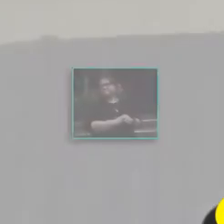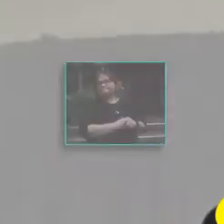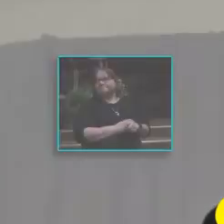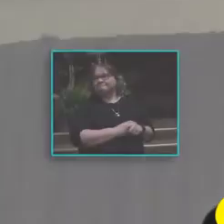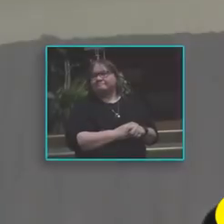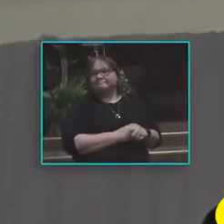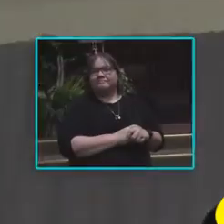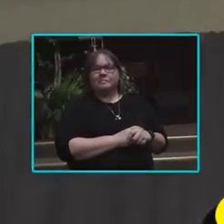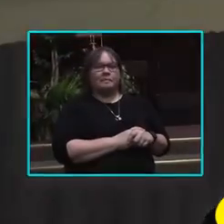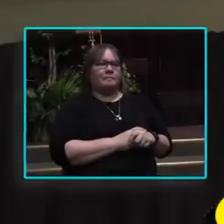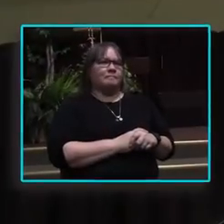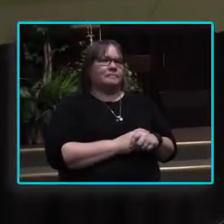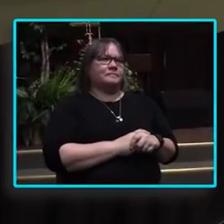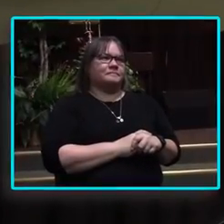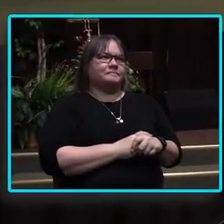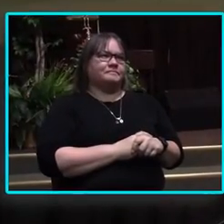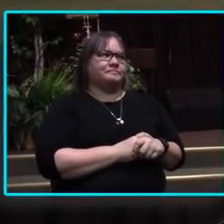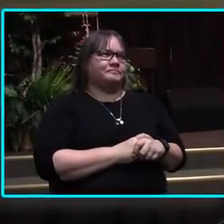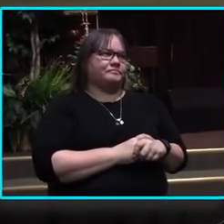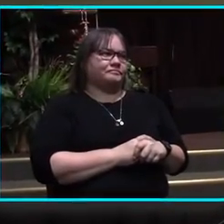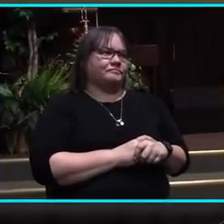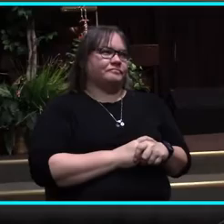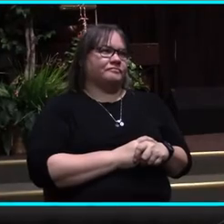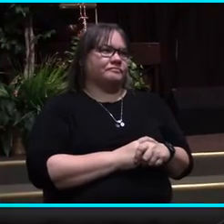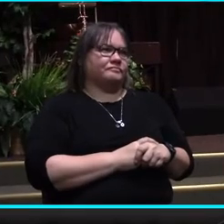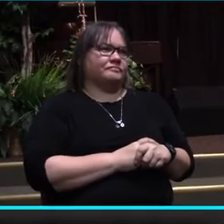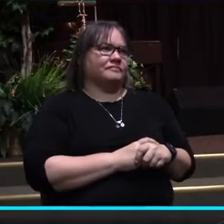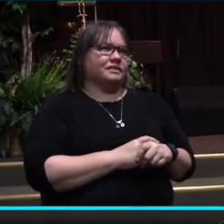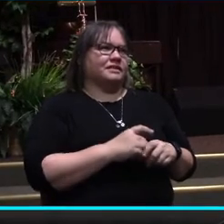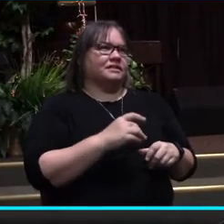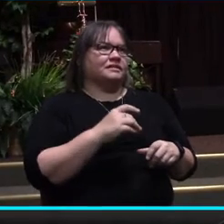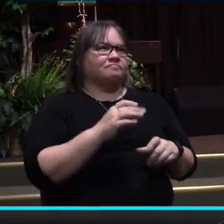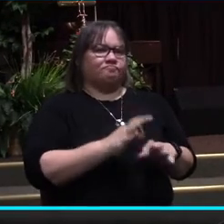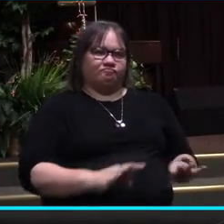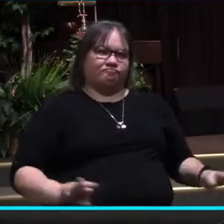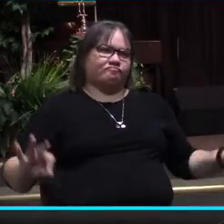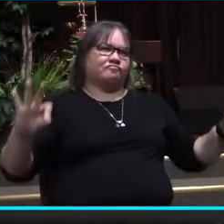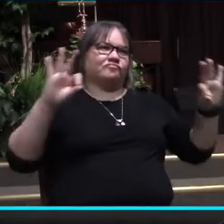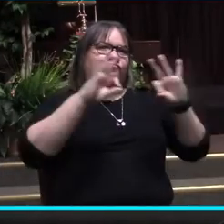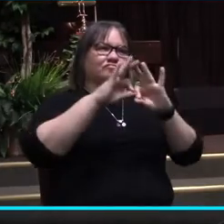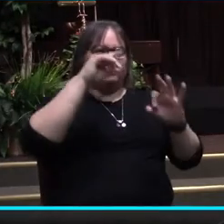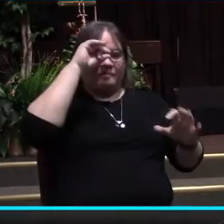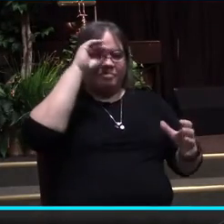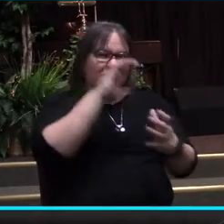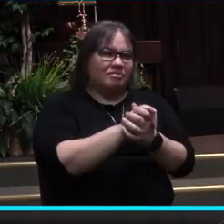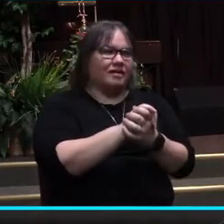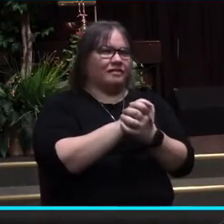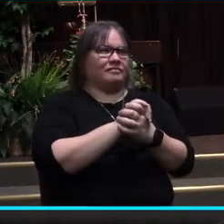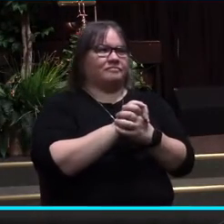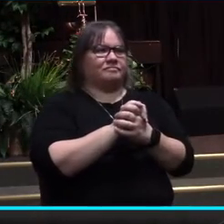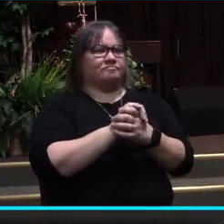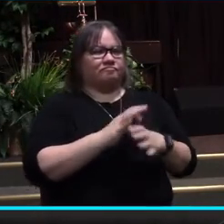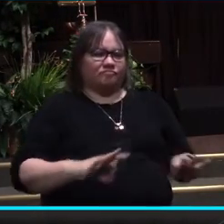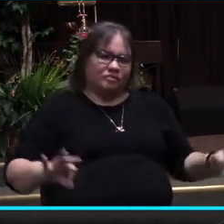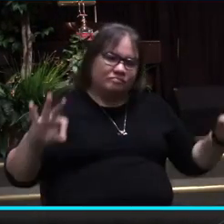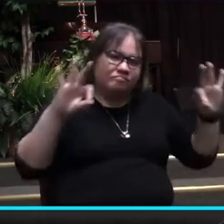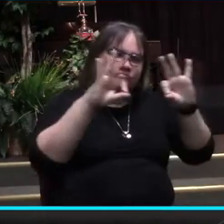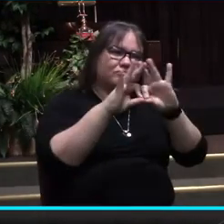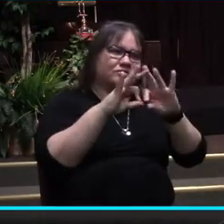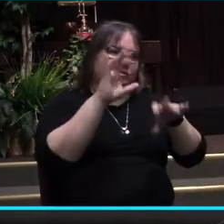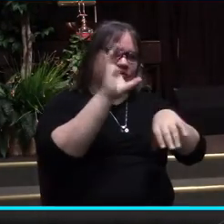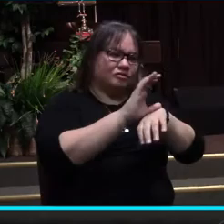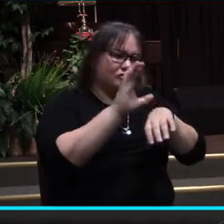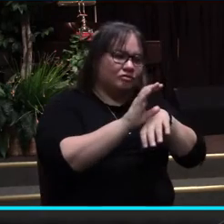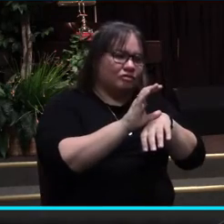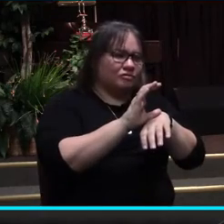I believe it is critical for the church to be able to